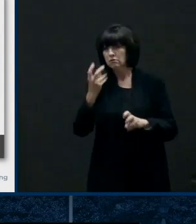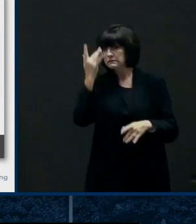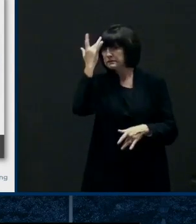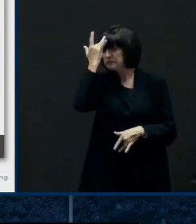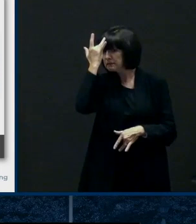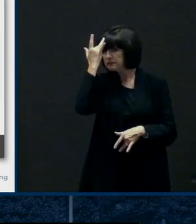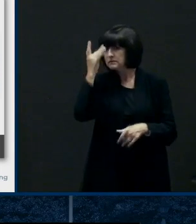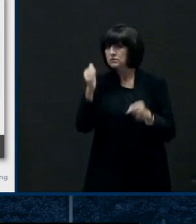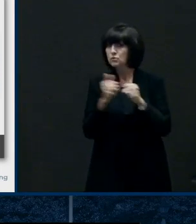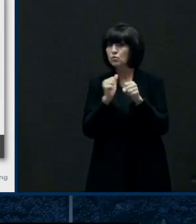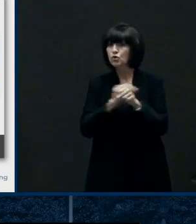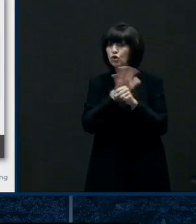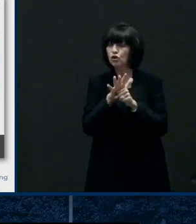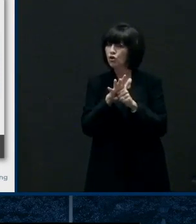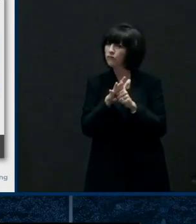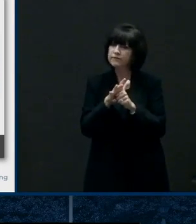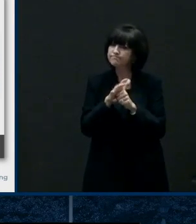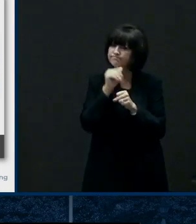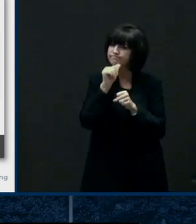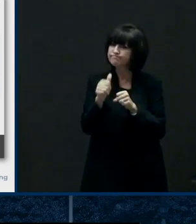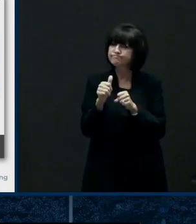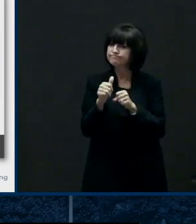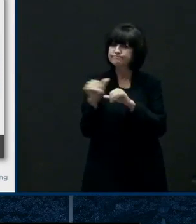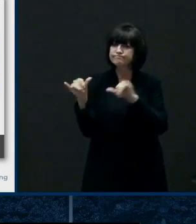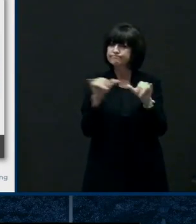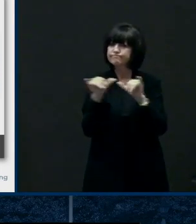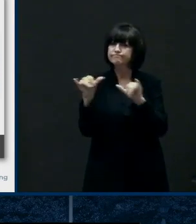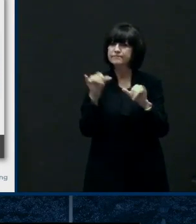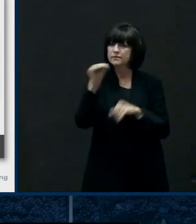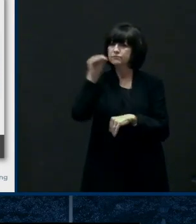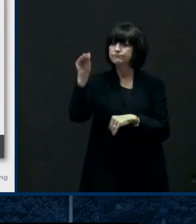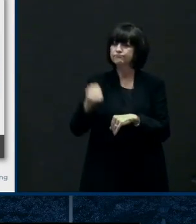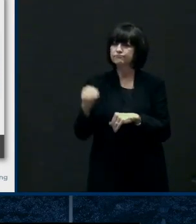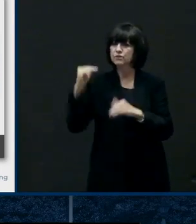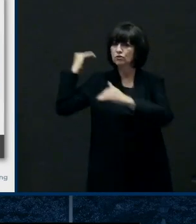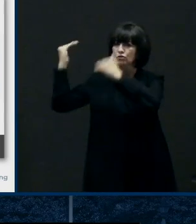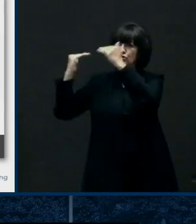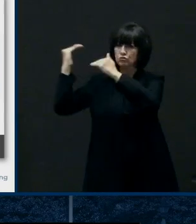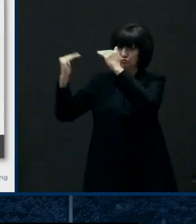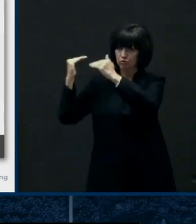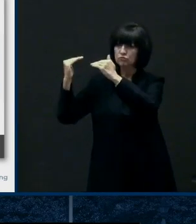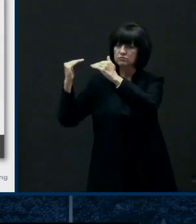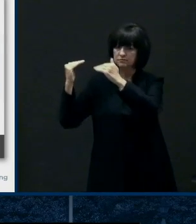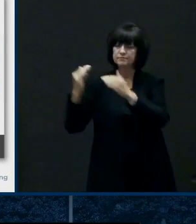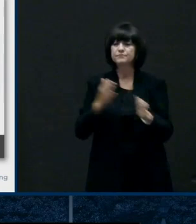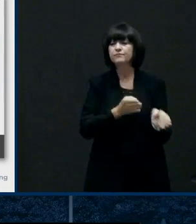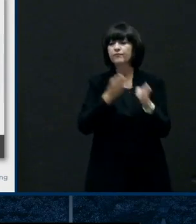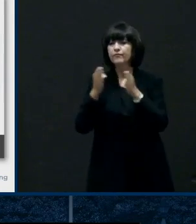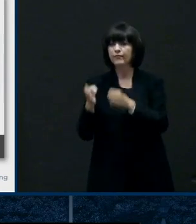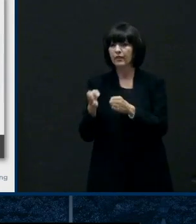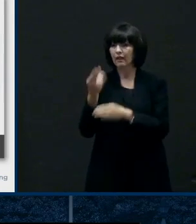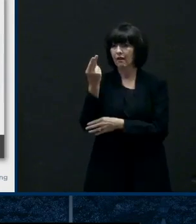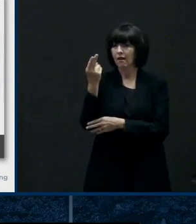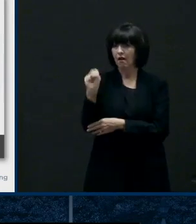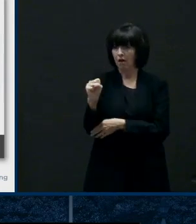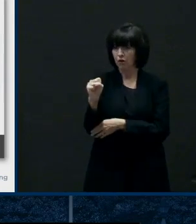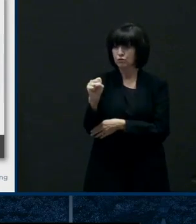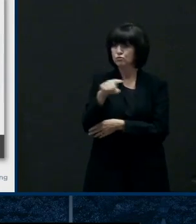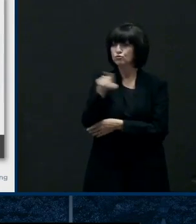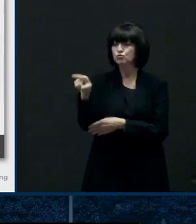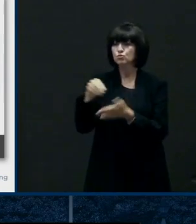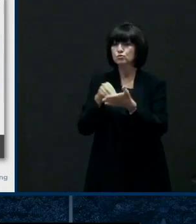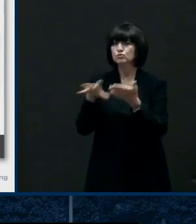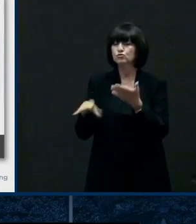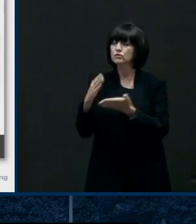there and of course then in the middle school and high schools a remote option for parents who would like that and then two